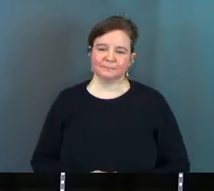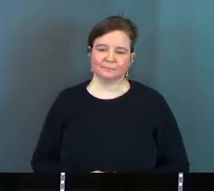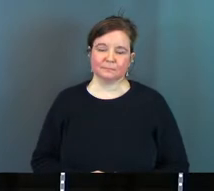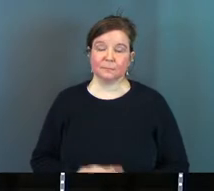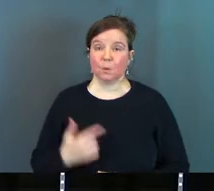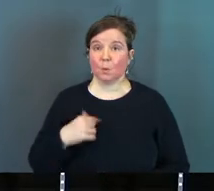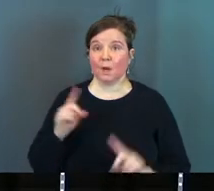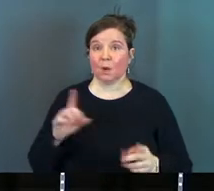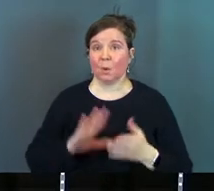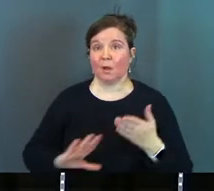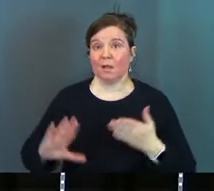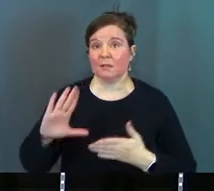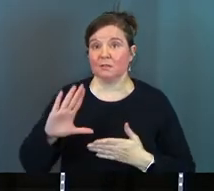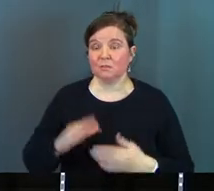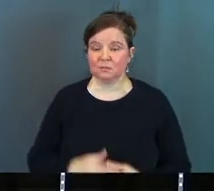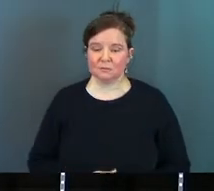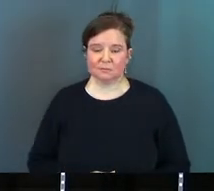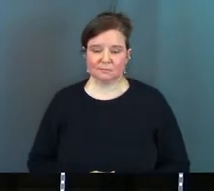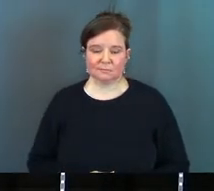when I go to college